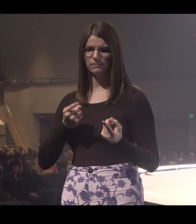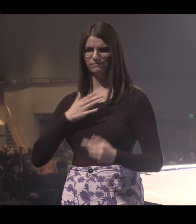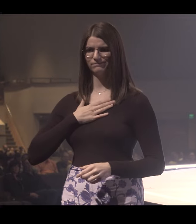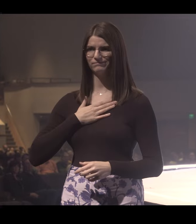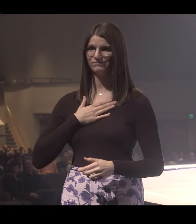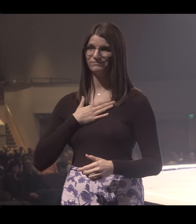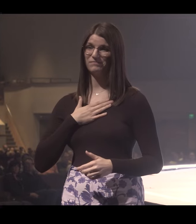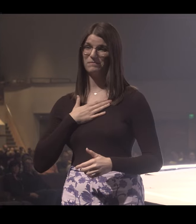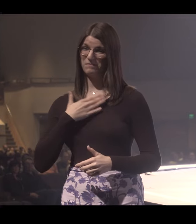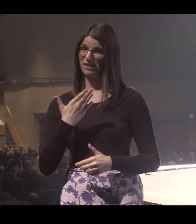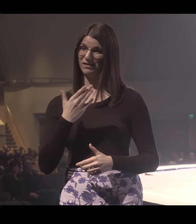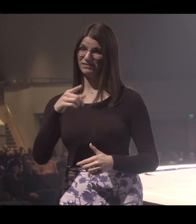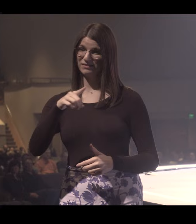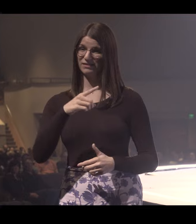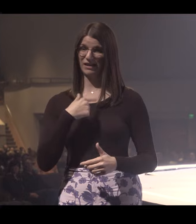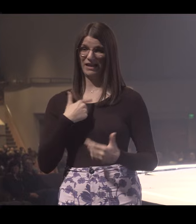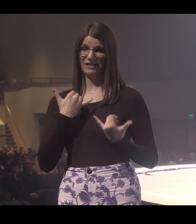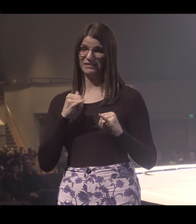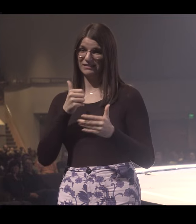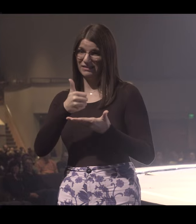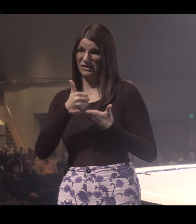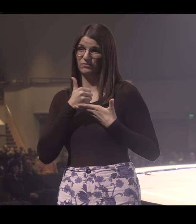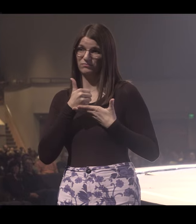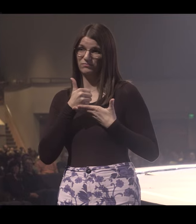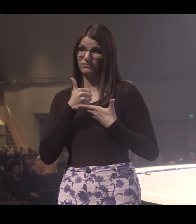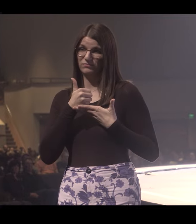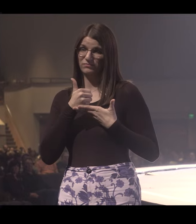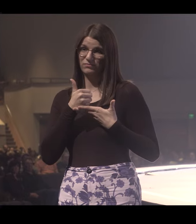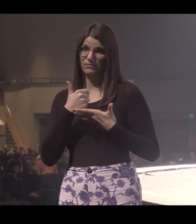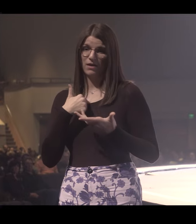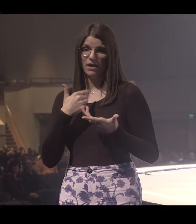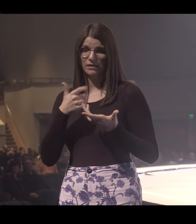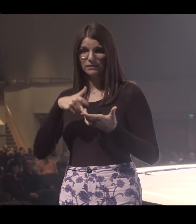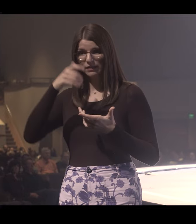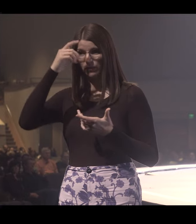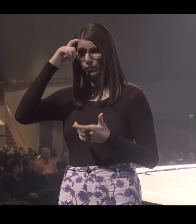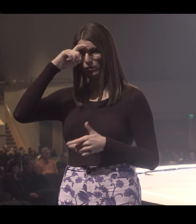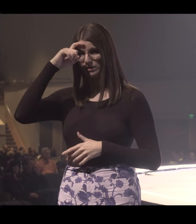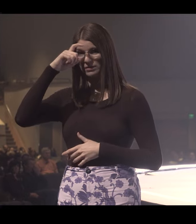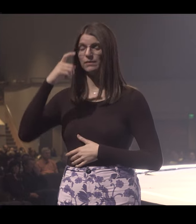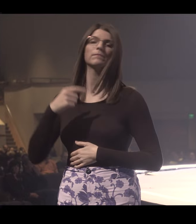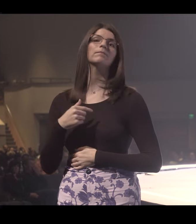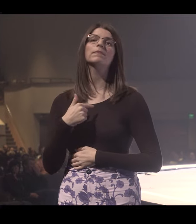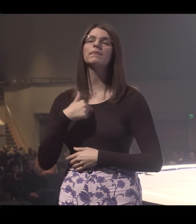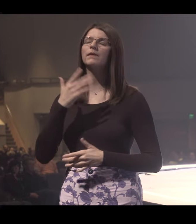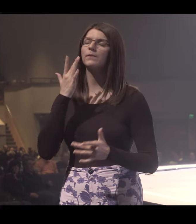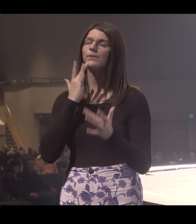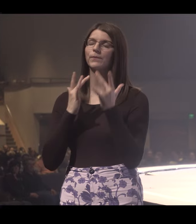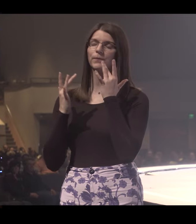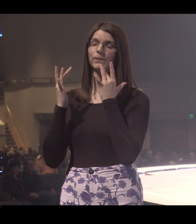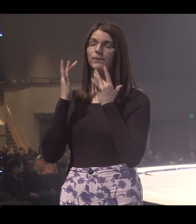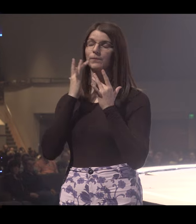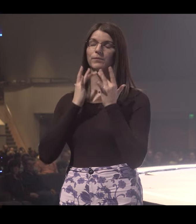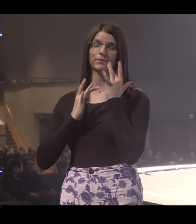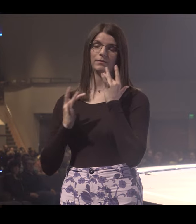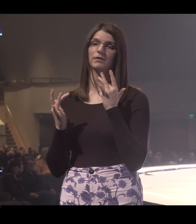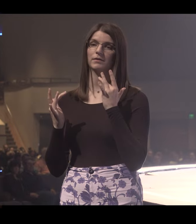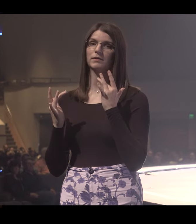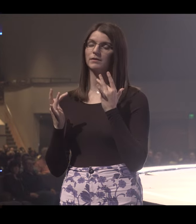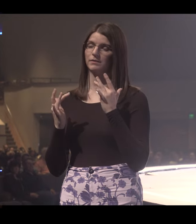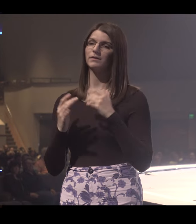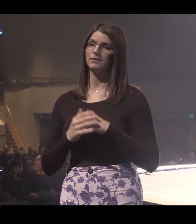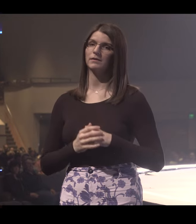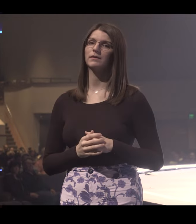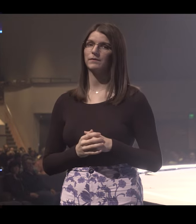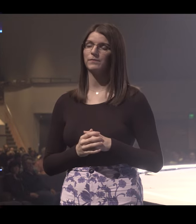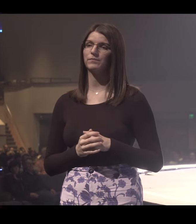sometimes to admit to people, I still need help. I still need wisdom, which I desperately, desperately,